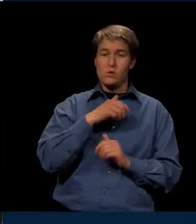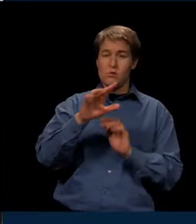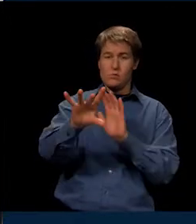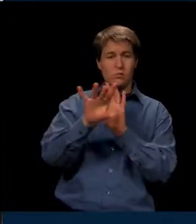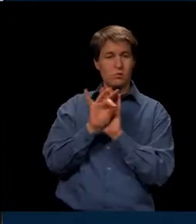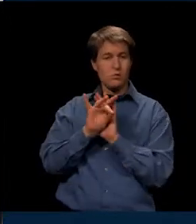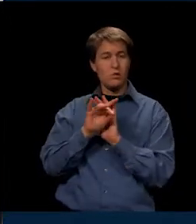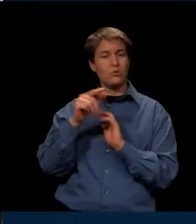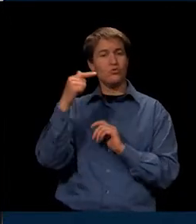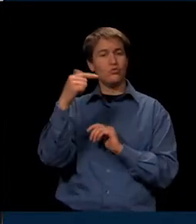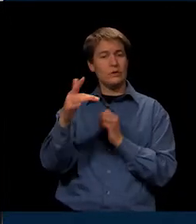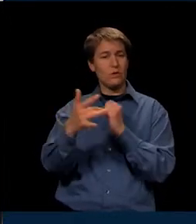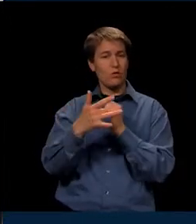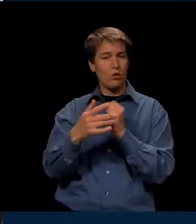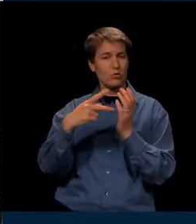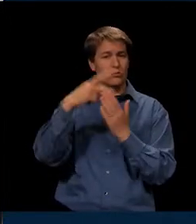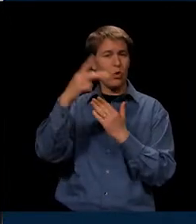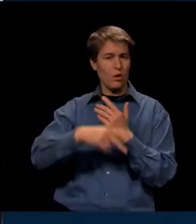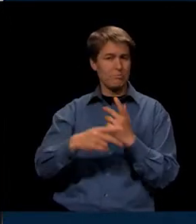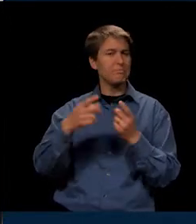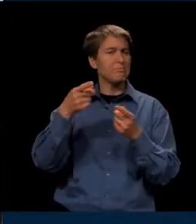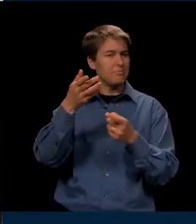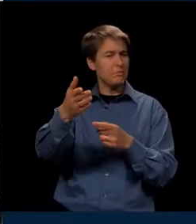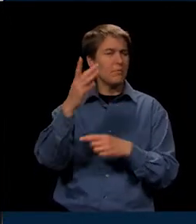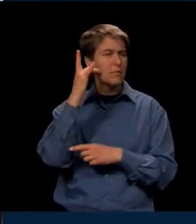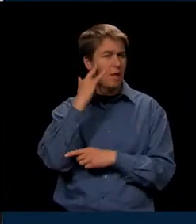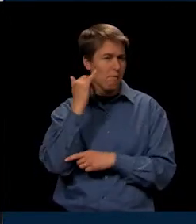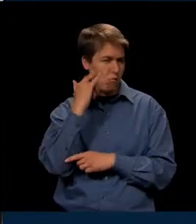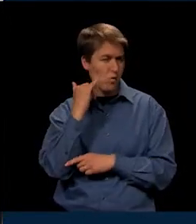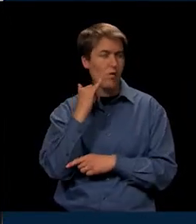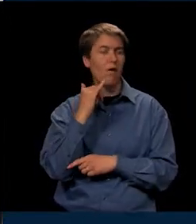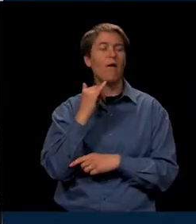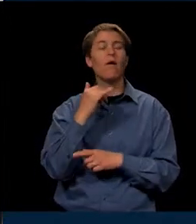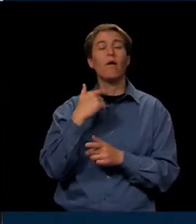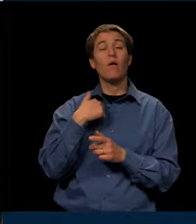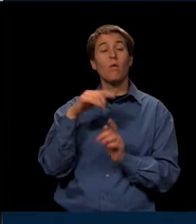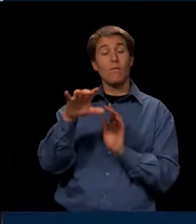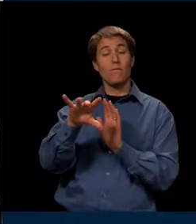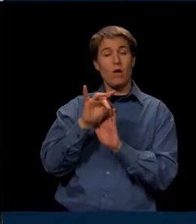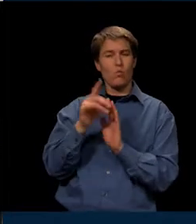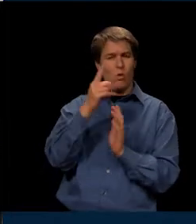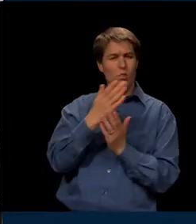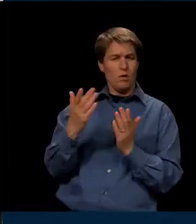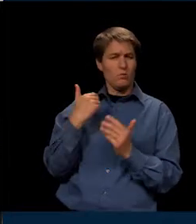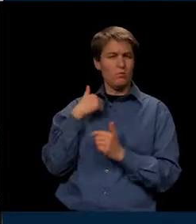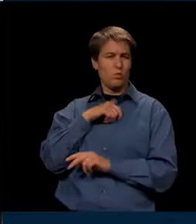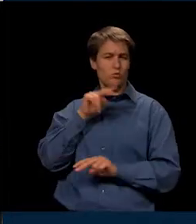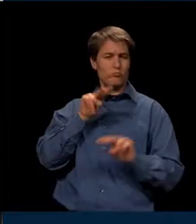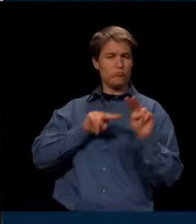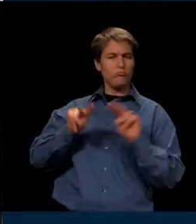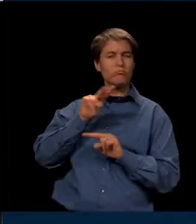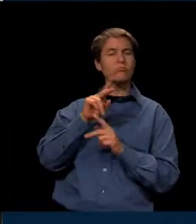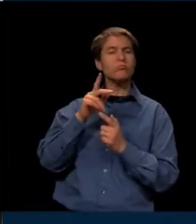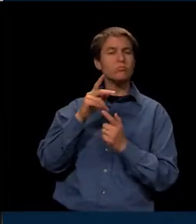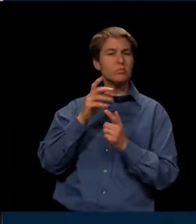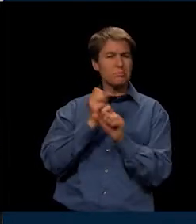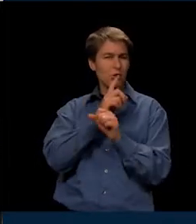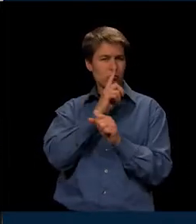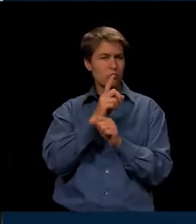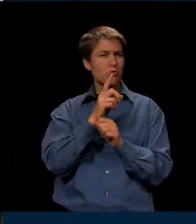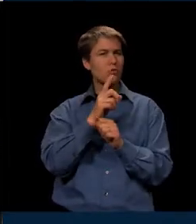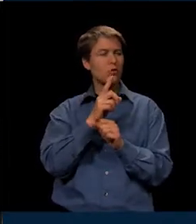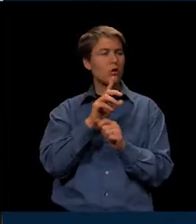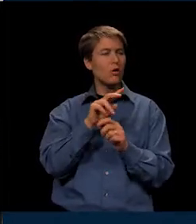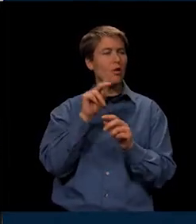green technology program, happens to be in California, that was one of the things that we're looking at to make sure that we're looking at what other people have